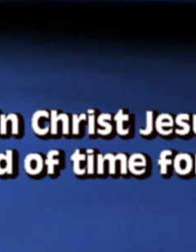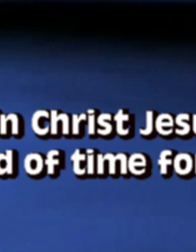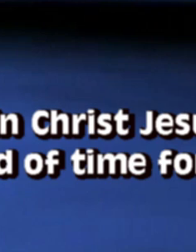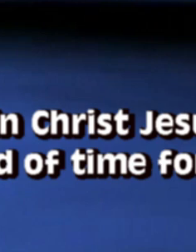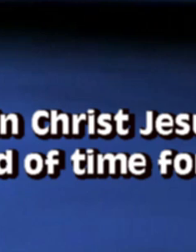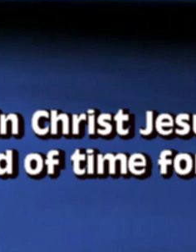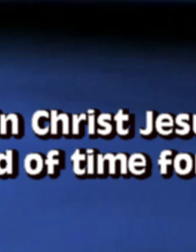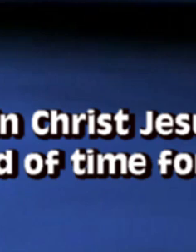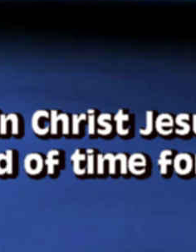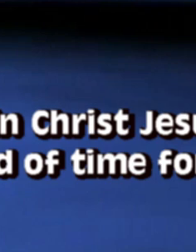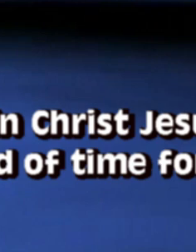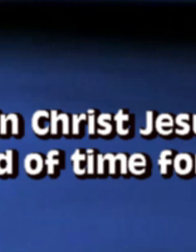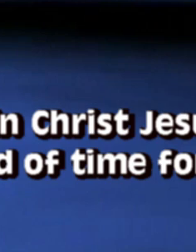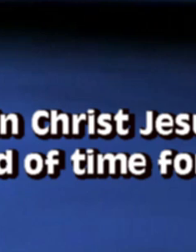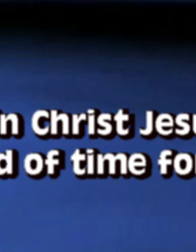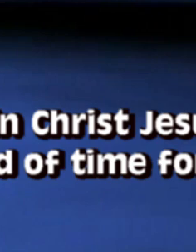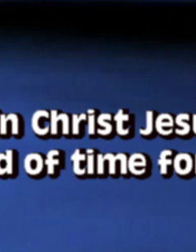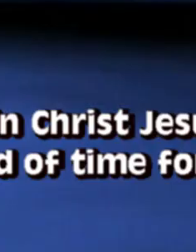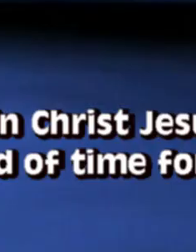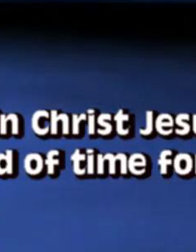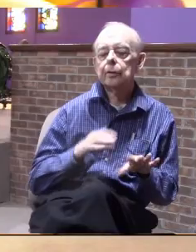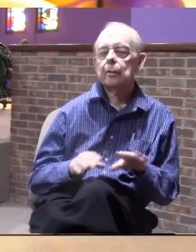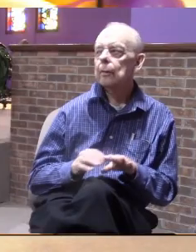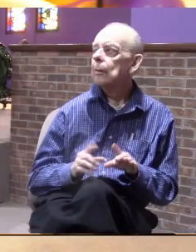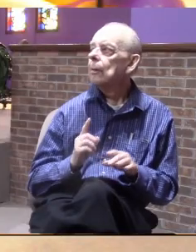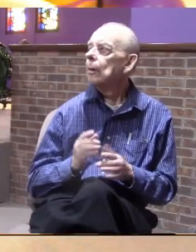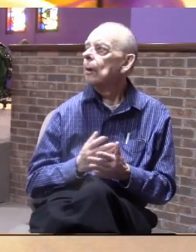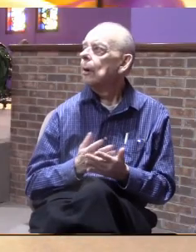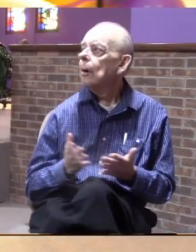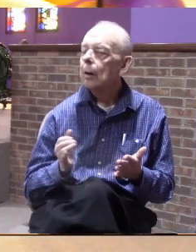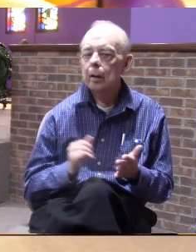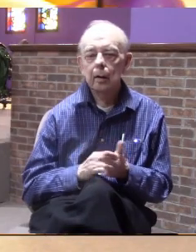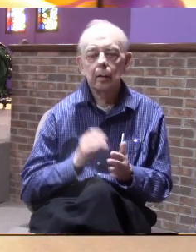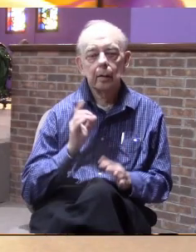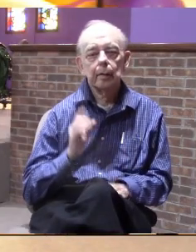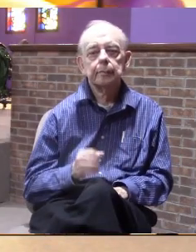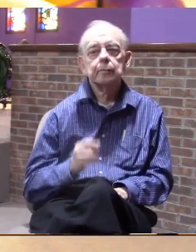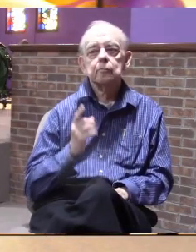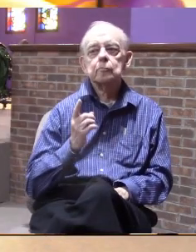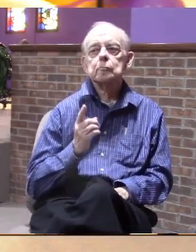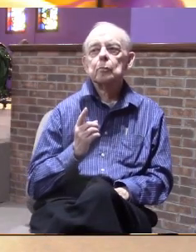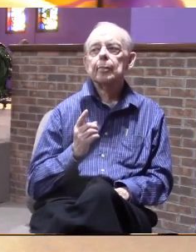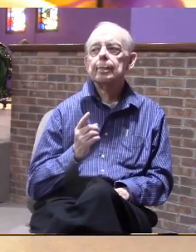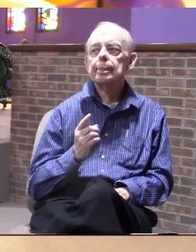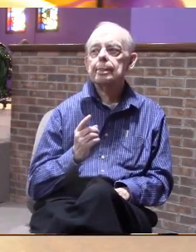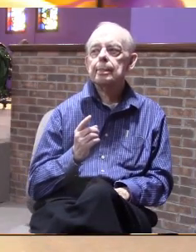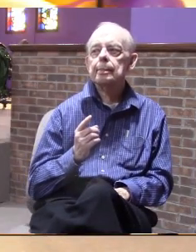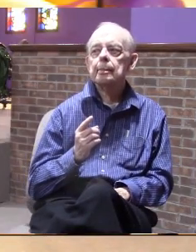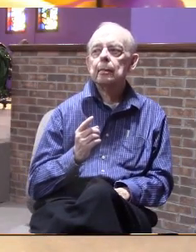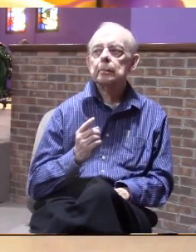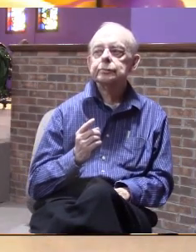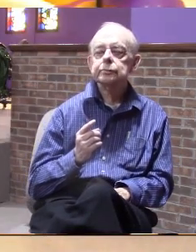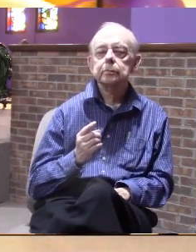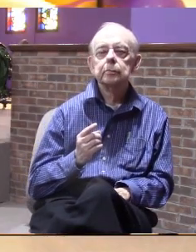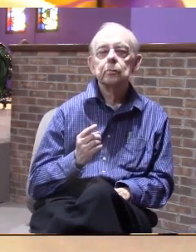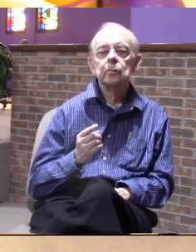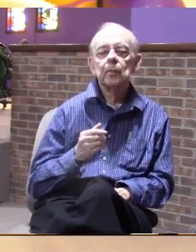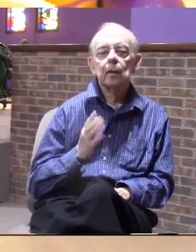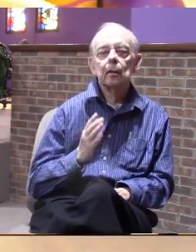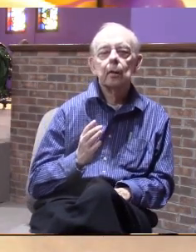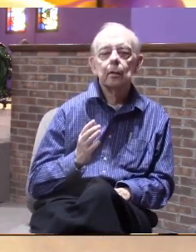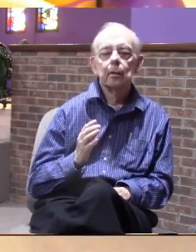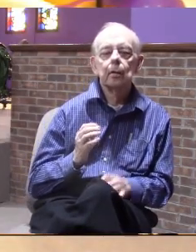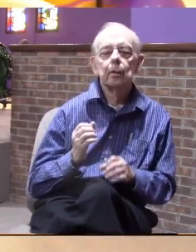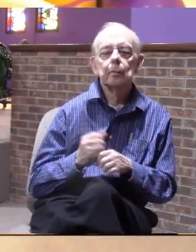time for us to do one one the things that we need to understand and that is this God